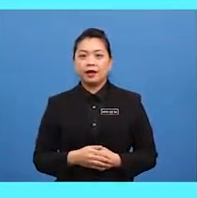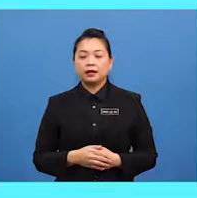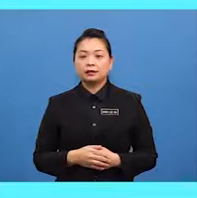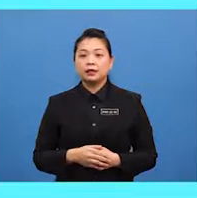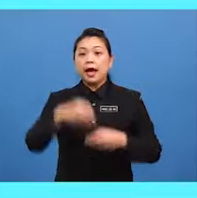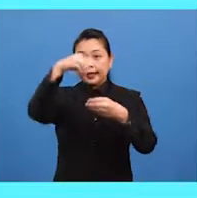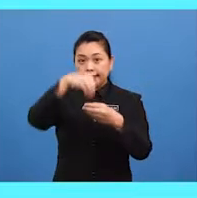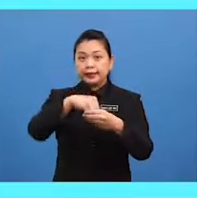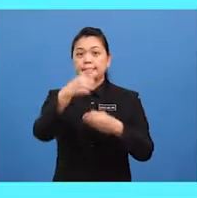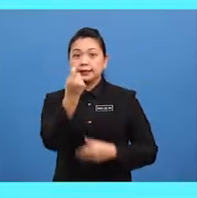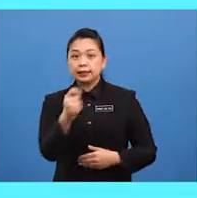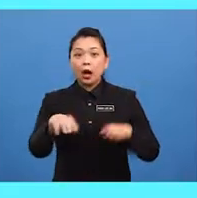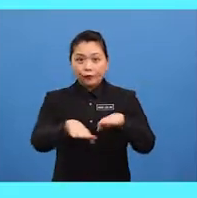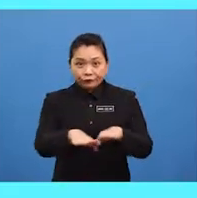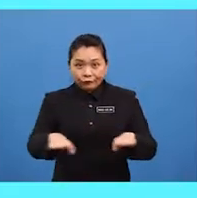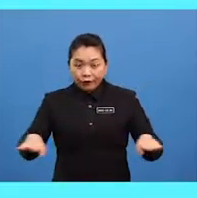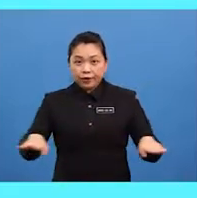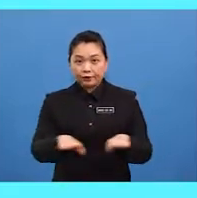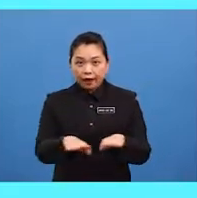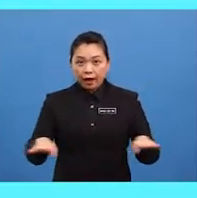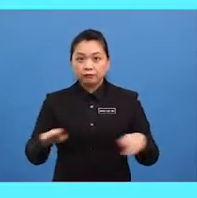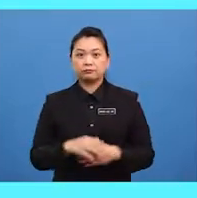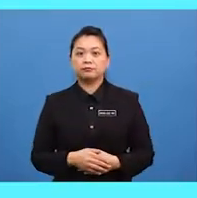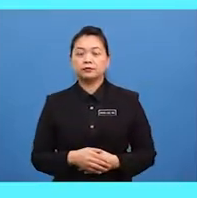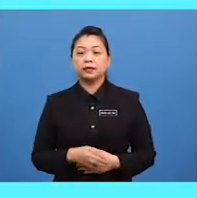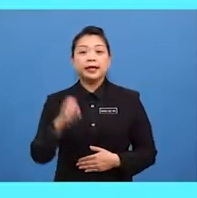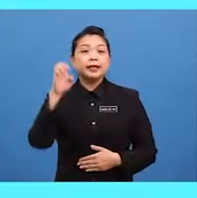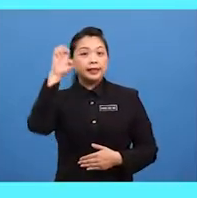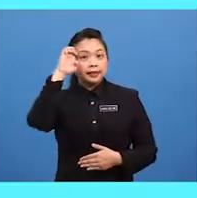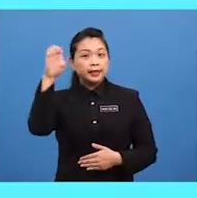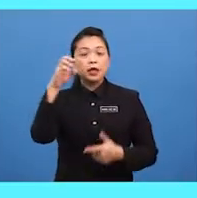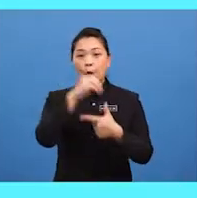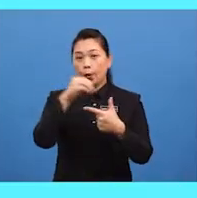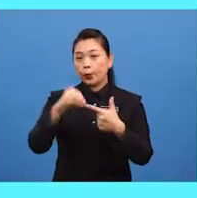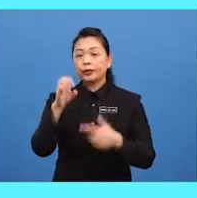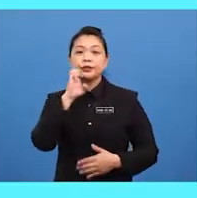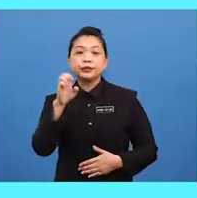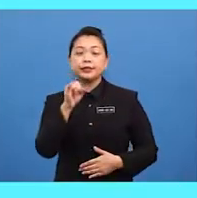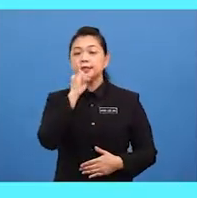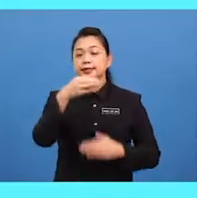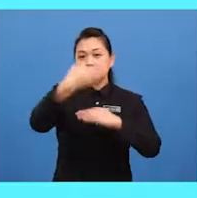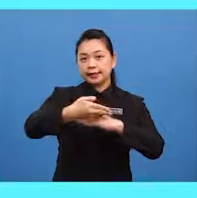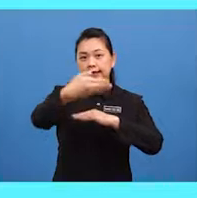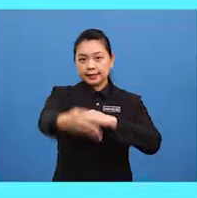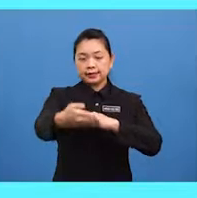foreground he or she is next to